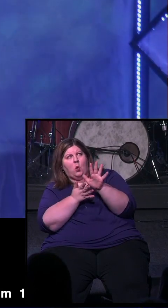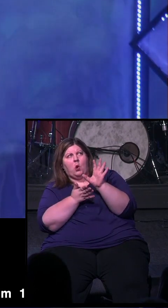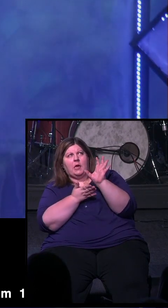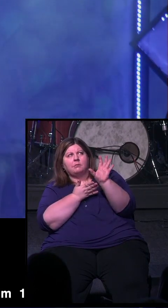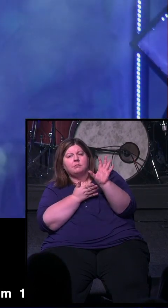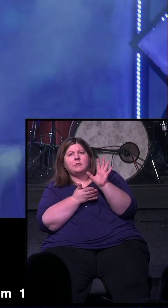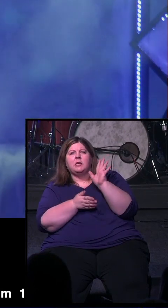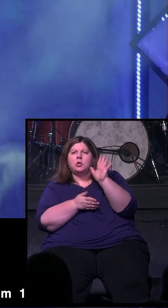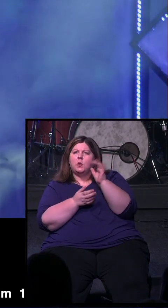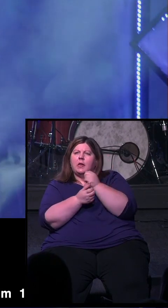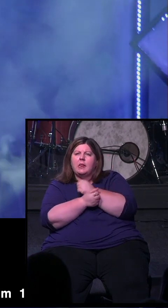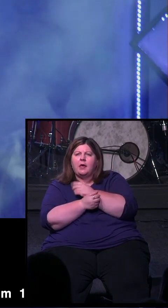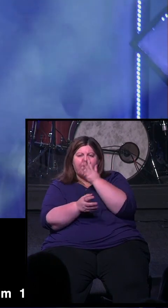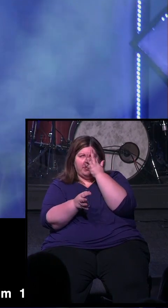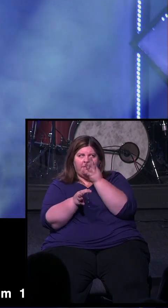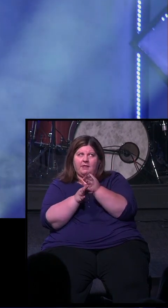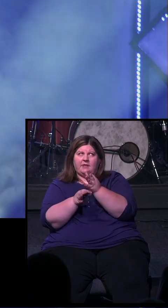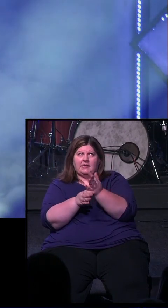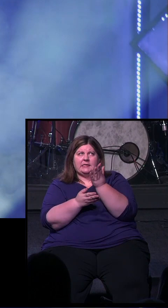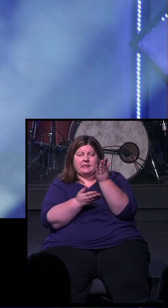love and faithfulness.